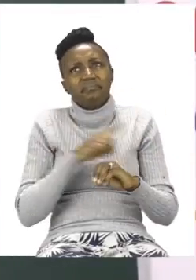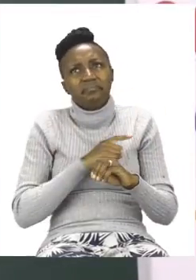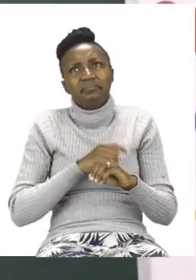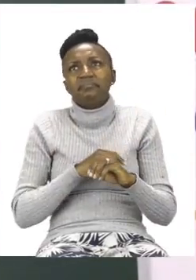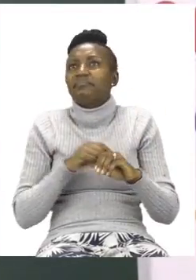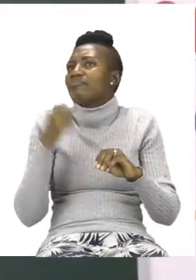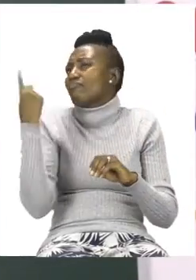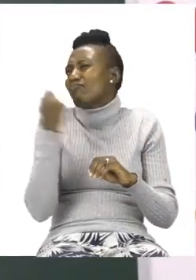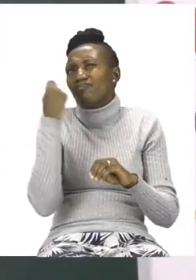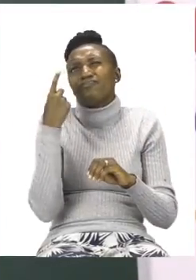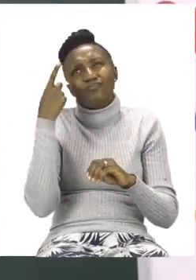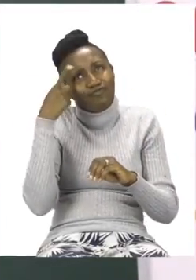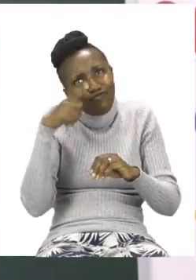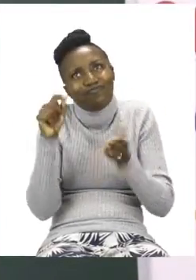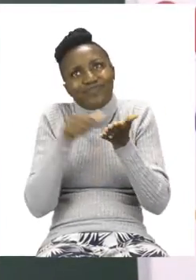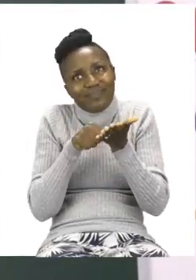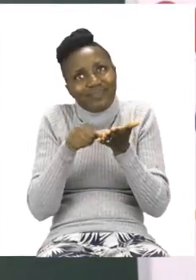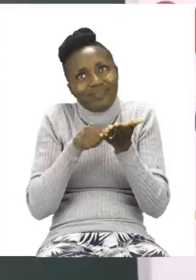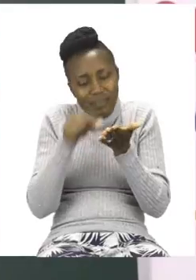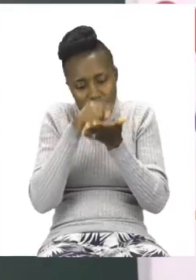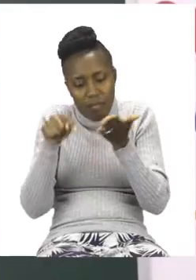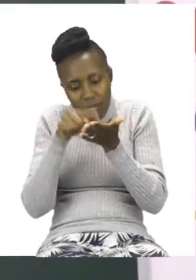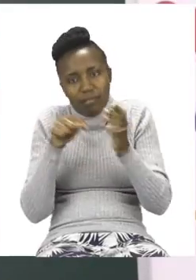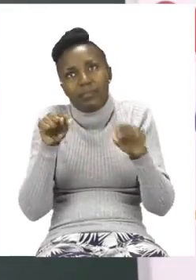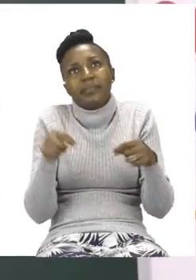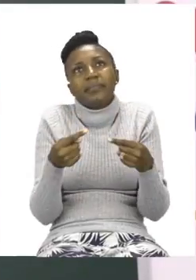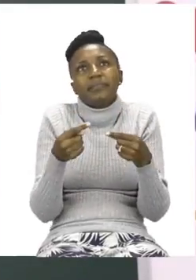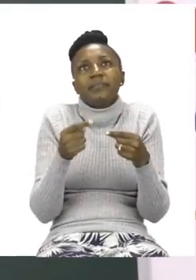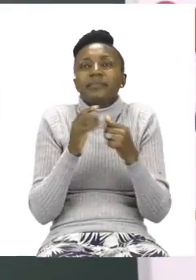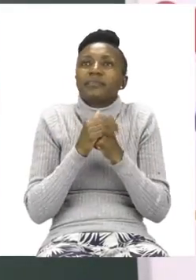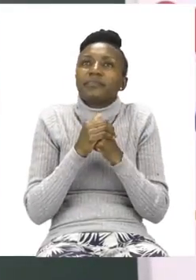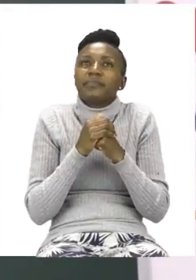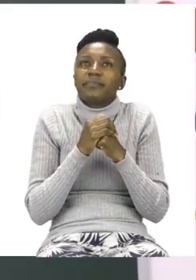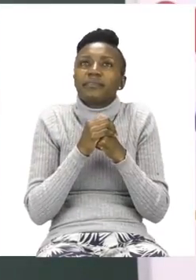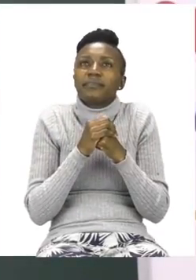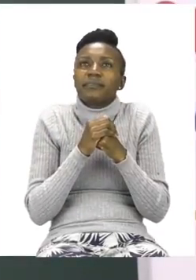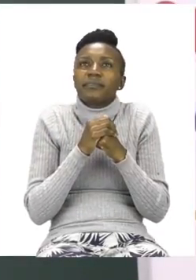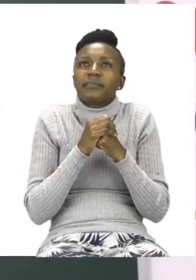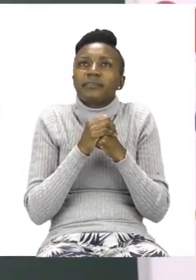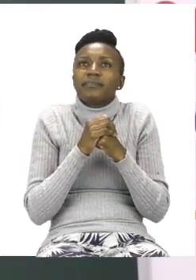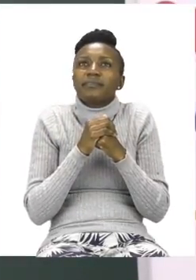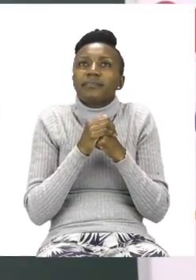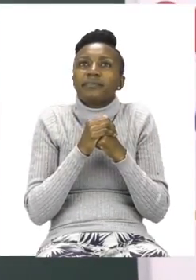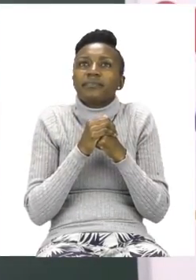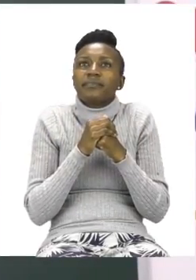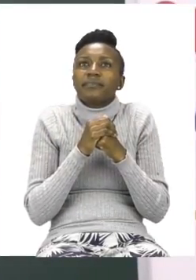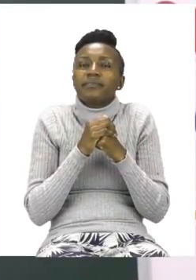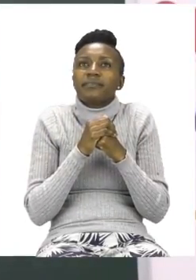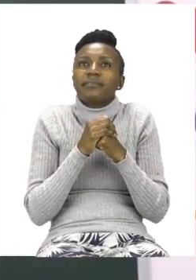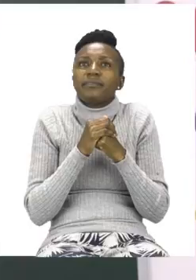erase or to rub out any mistakes that we have made. So this one does not need you to circle.